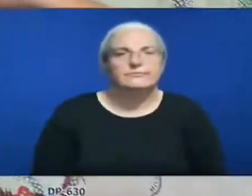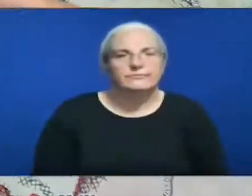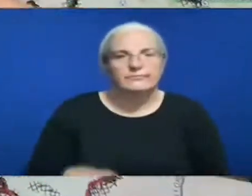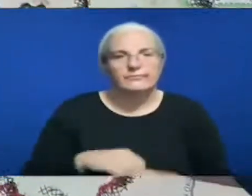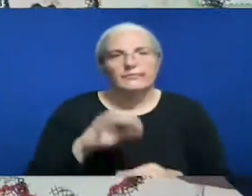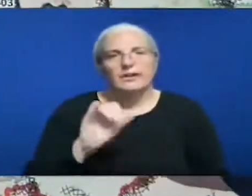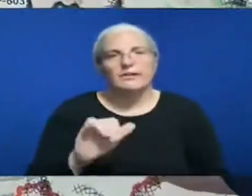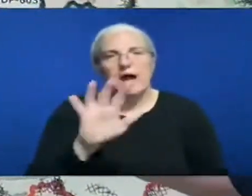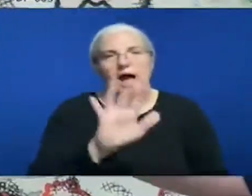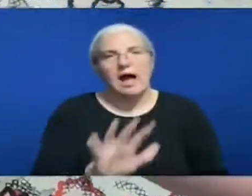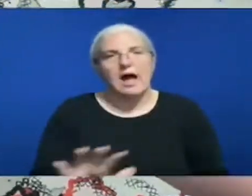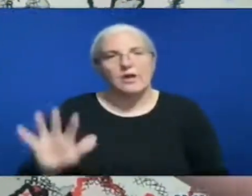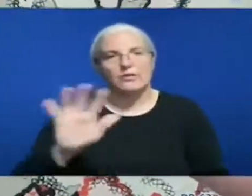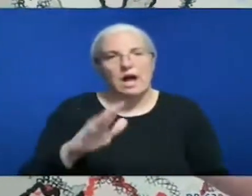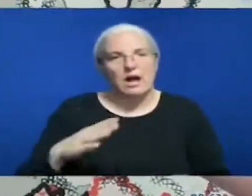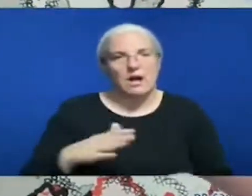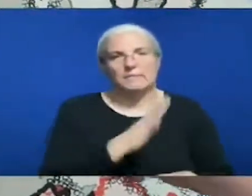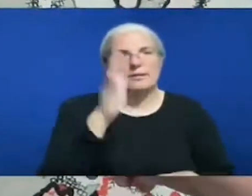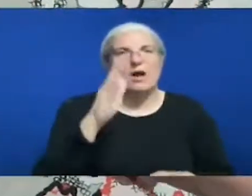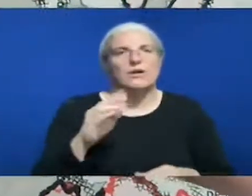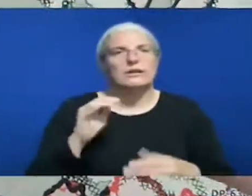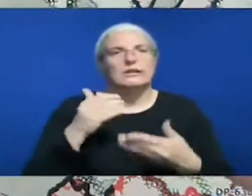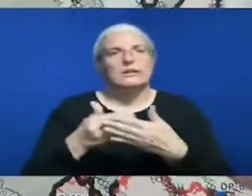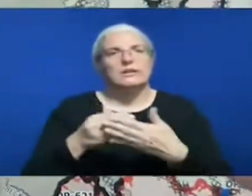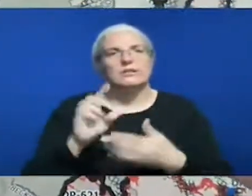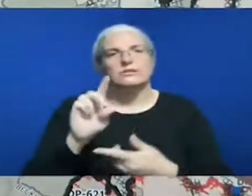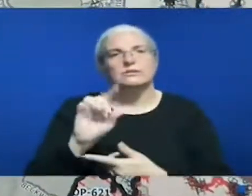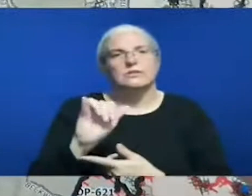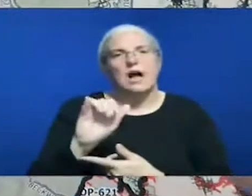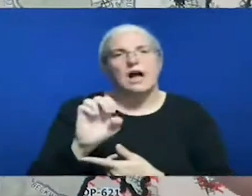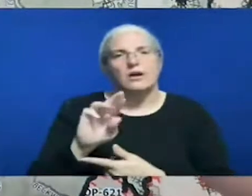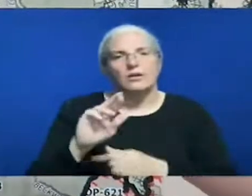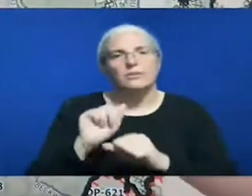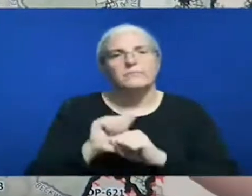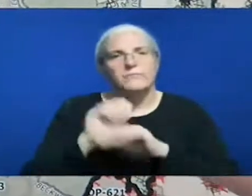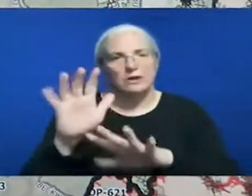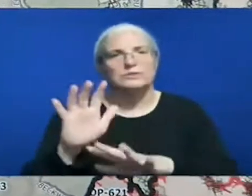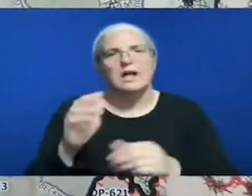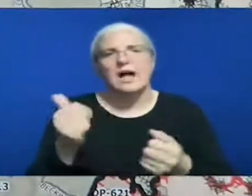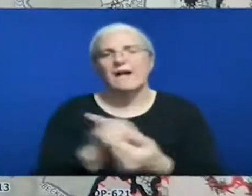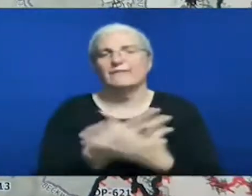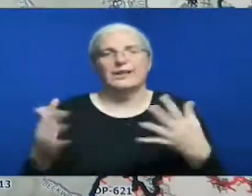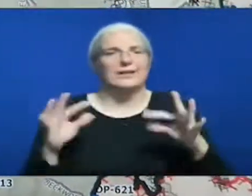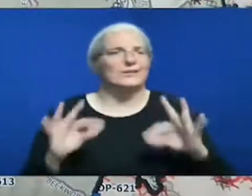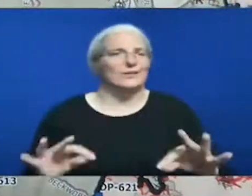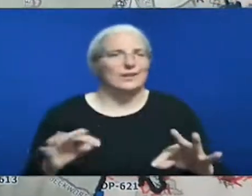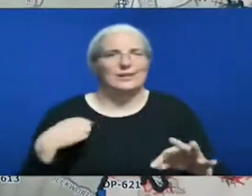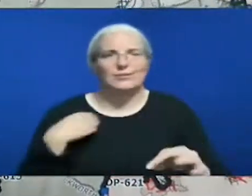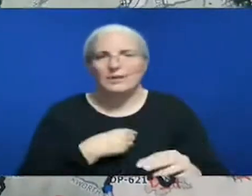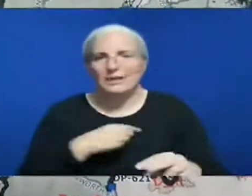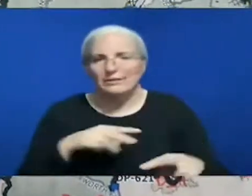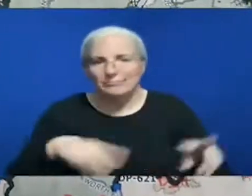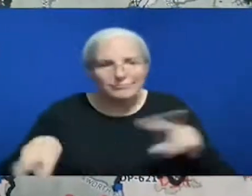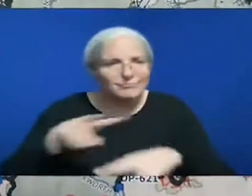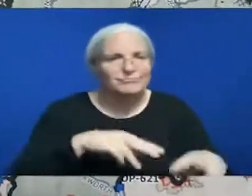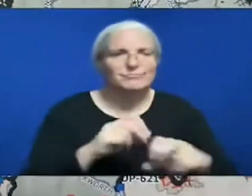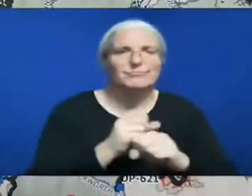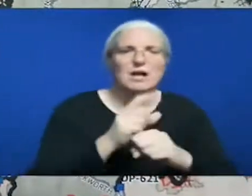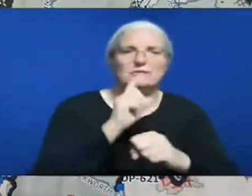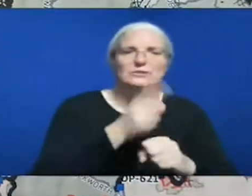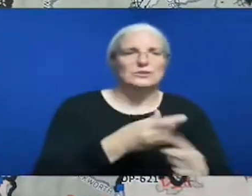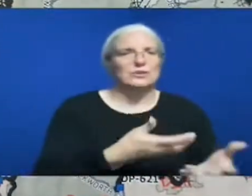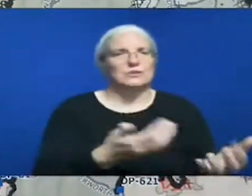everything there is being patrolled and they're pulling hose and it's secure no reported issues their